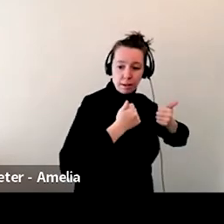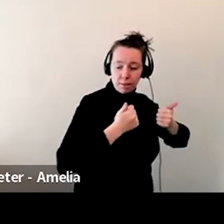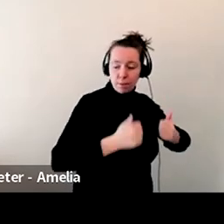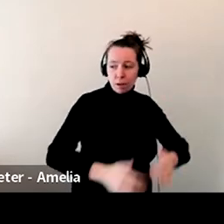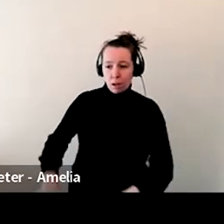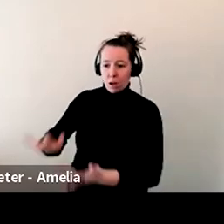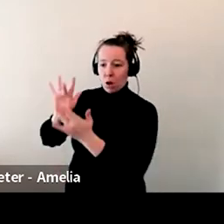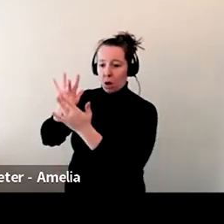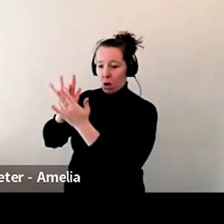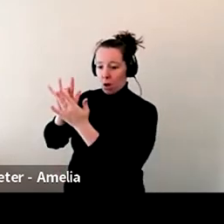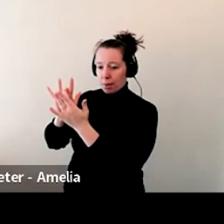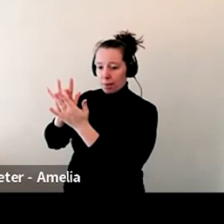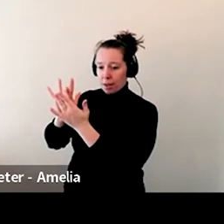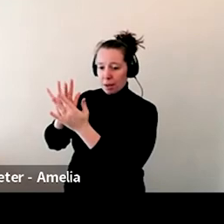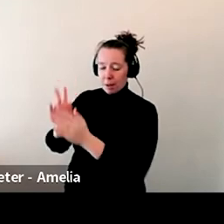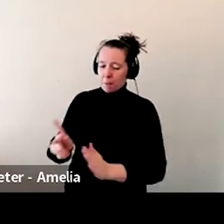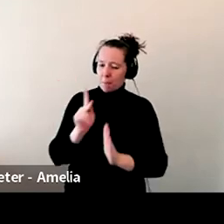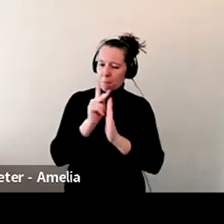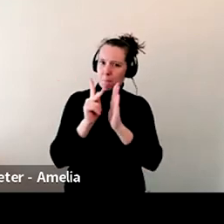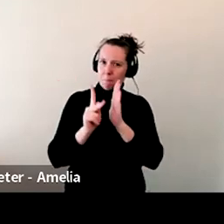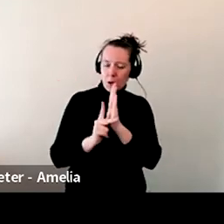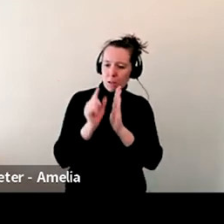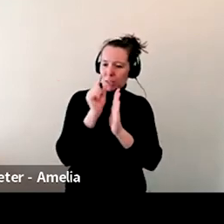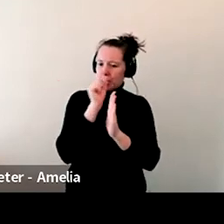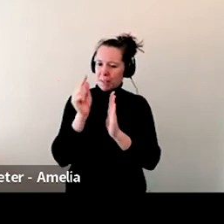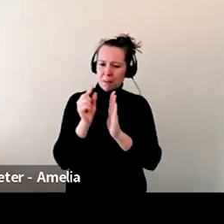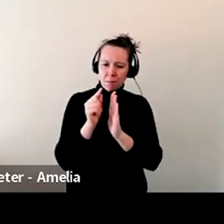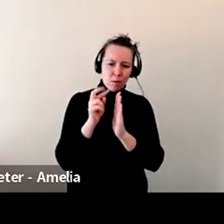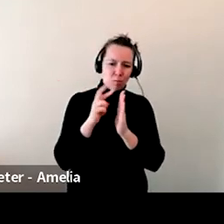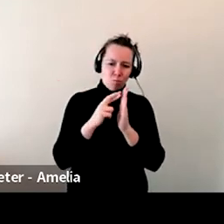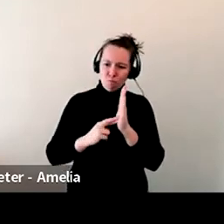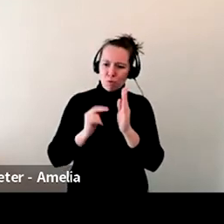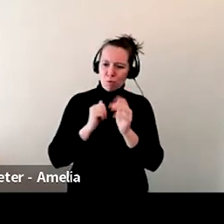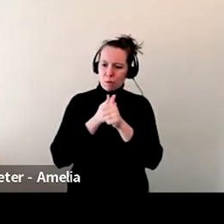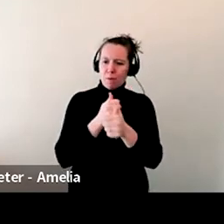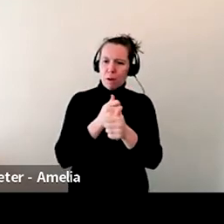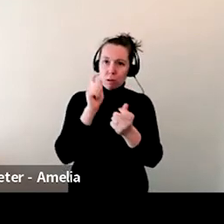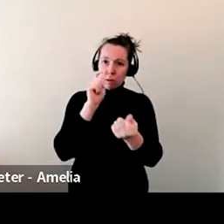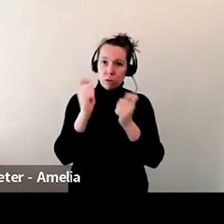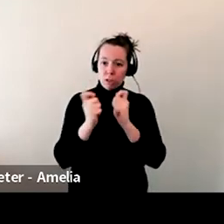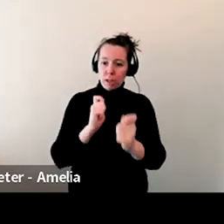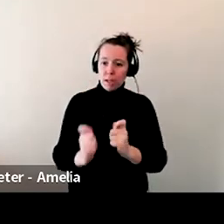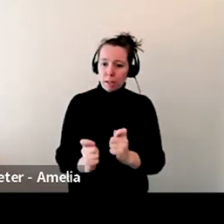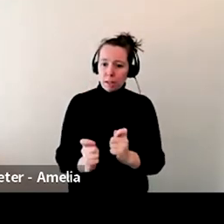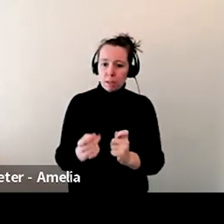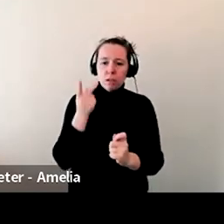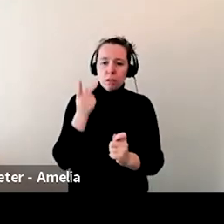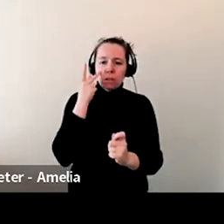restrictions change. Did you, do you see a real correlation? I mean, um,